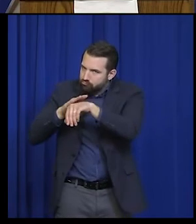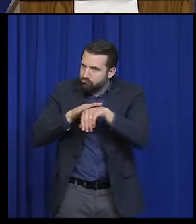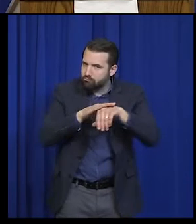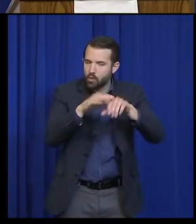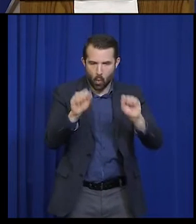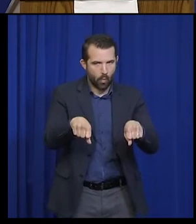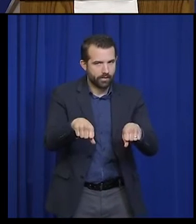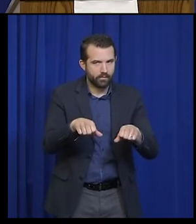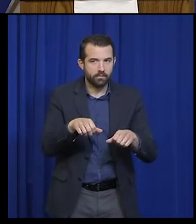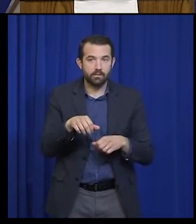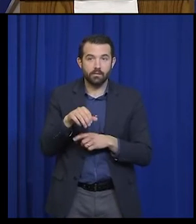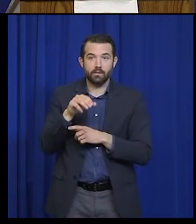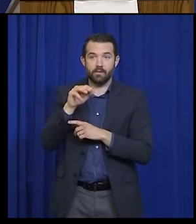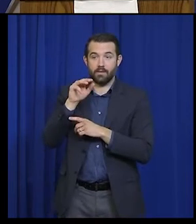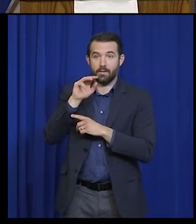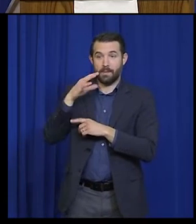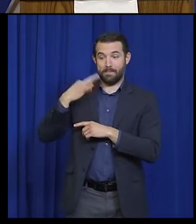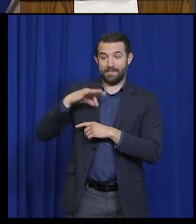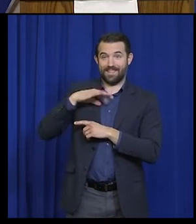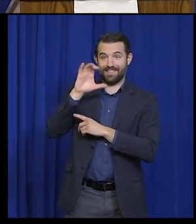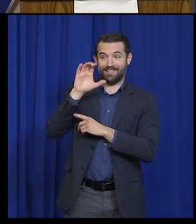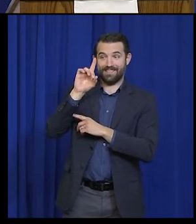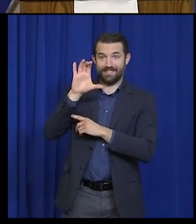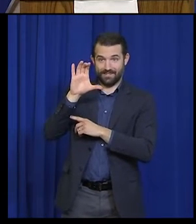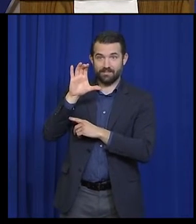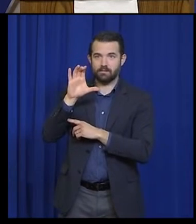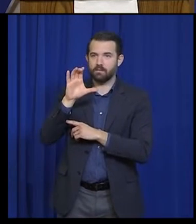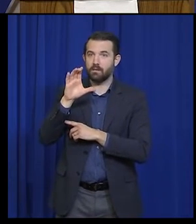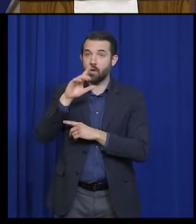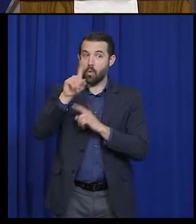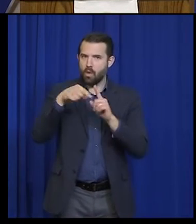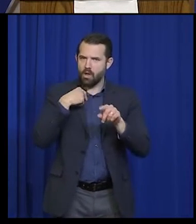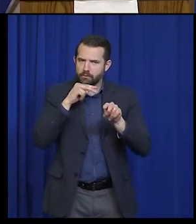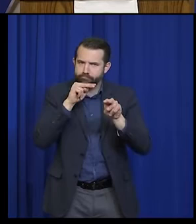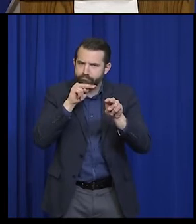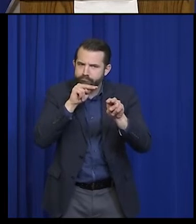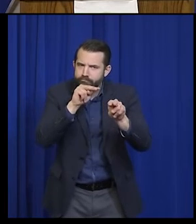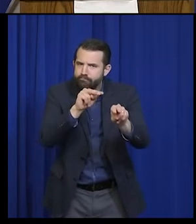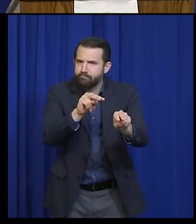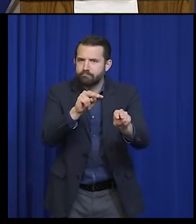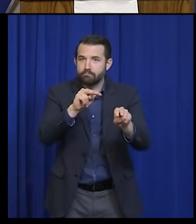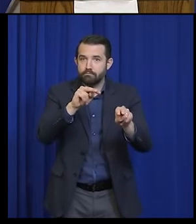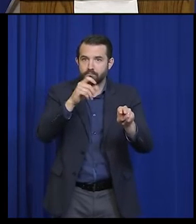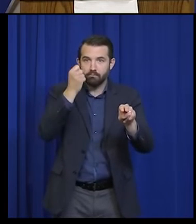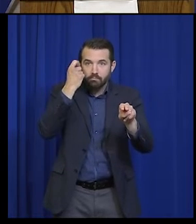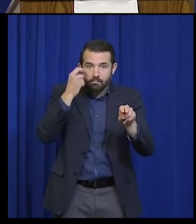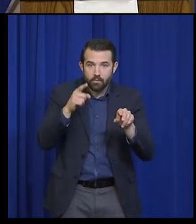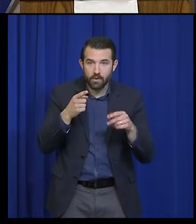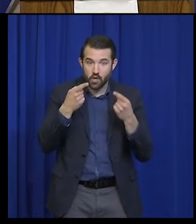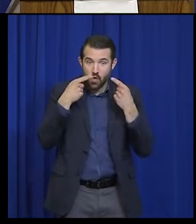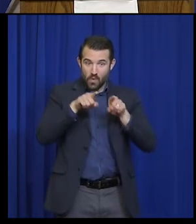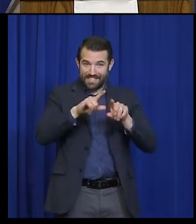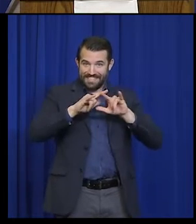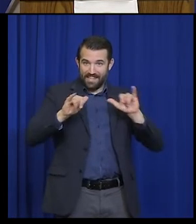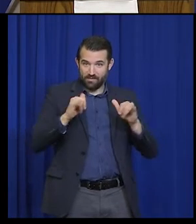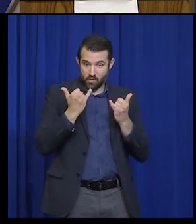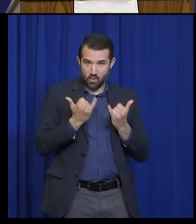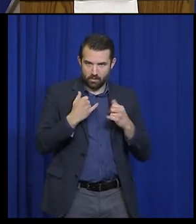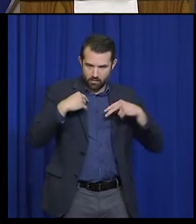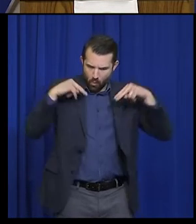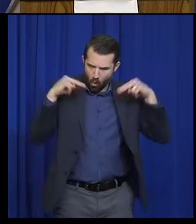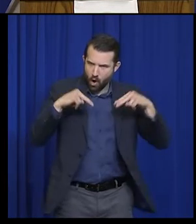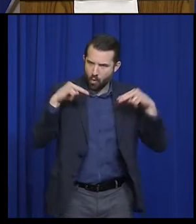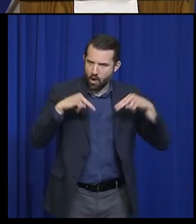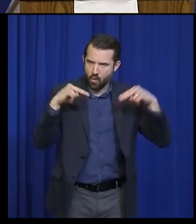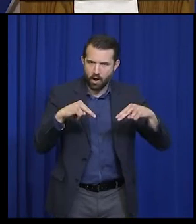CDC is focused on is not just looking forward, but always looking at the day-to-day data to be able to detect any